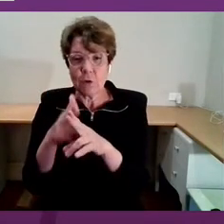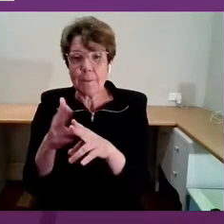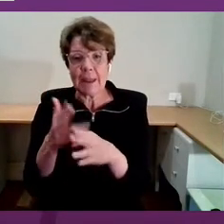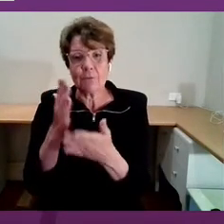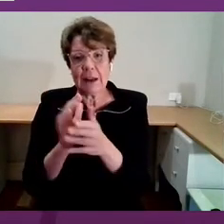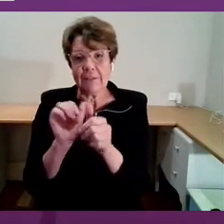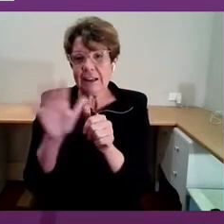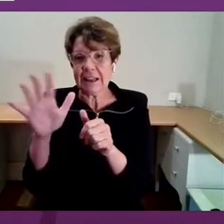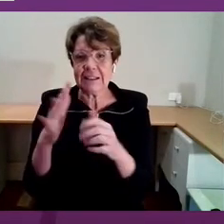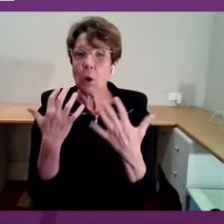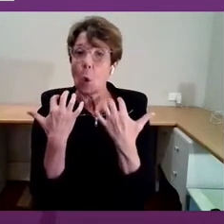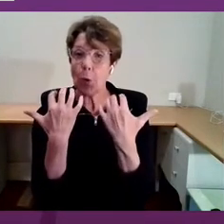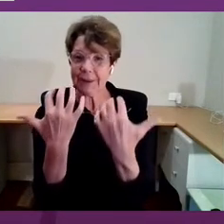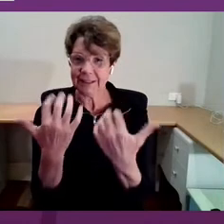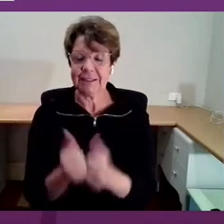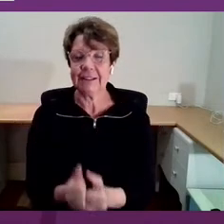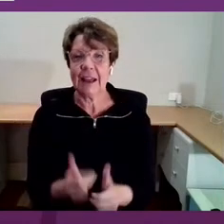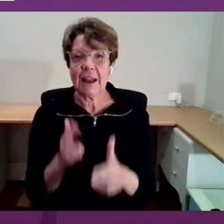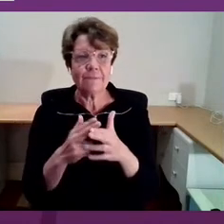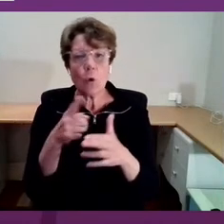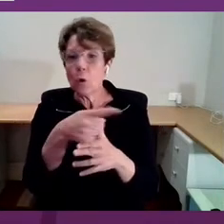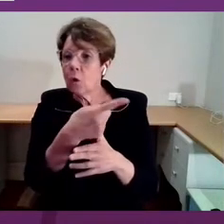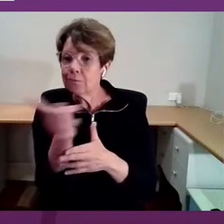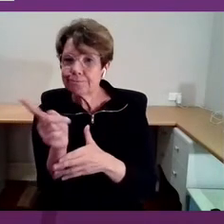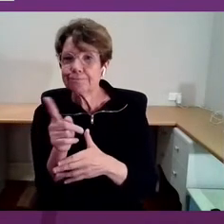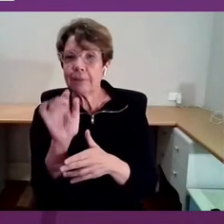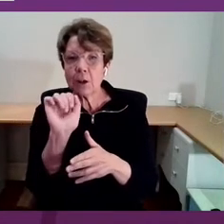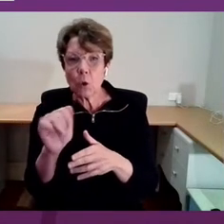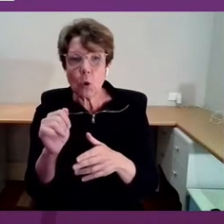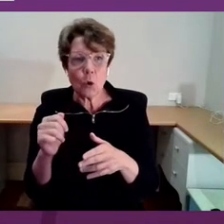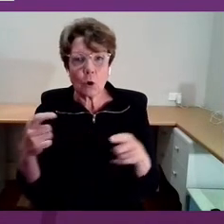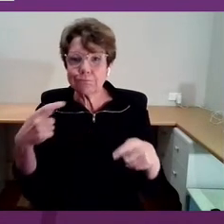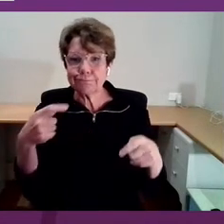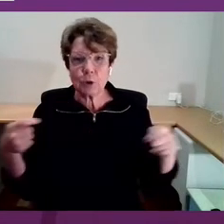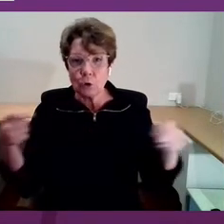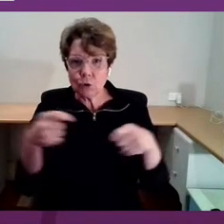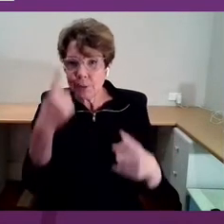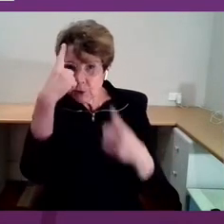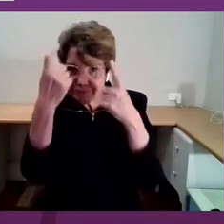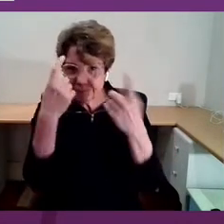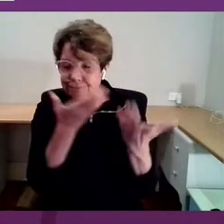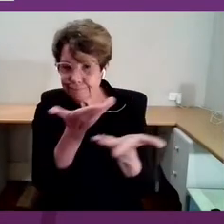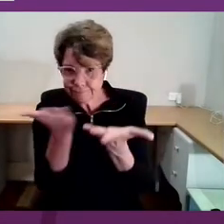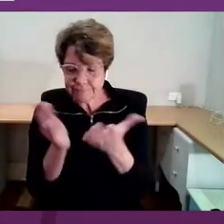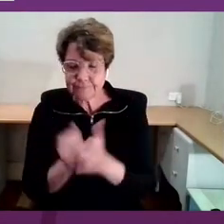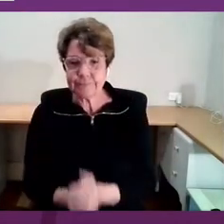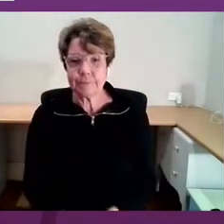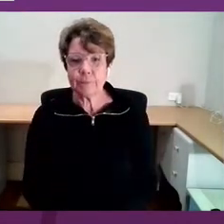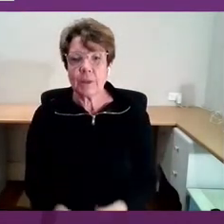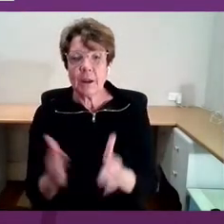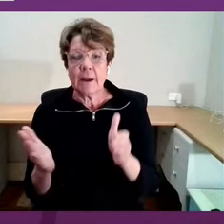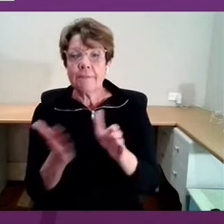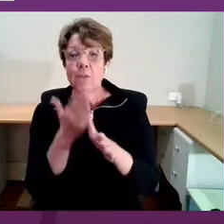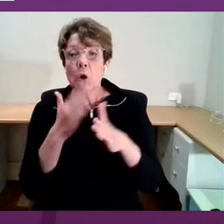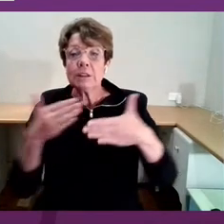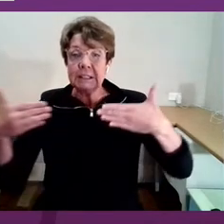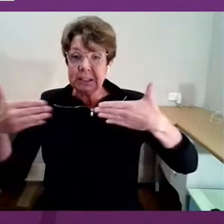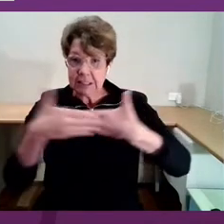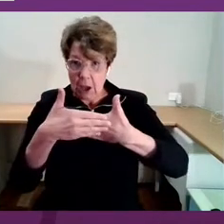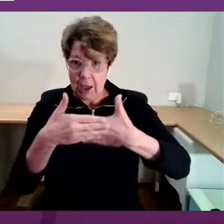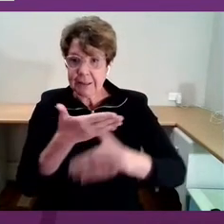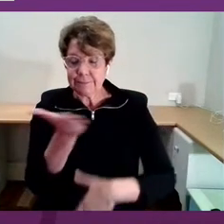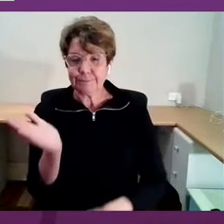audience and for the contribution you make to us. So perhaps if I could have my first slide up, and I just wanted to